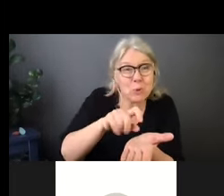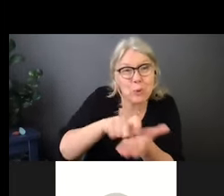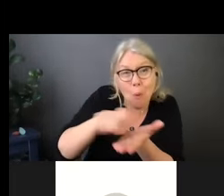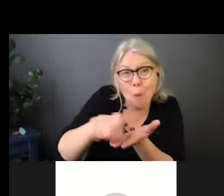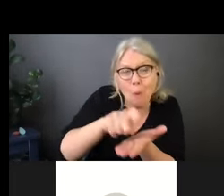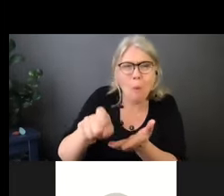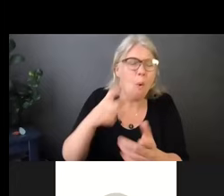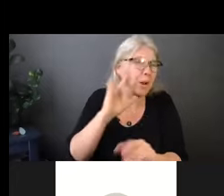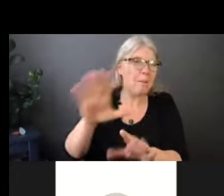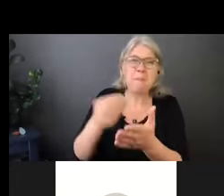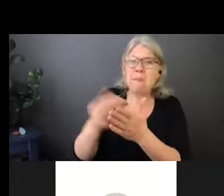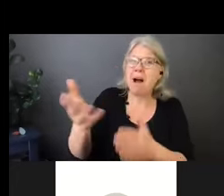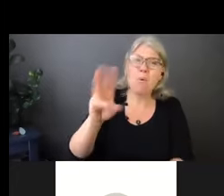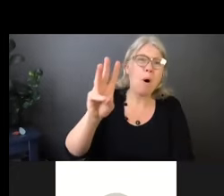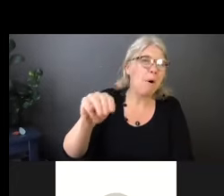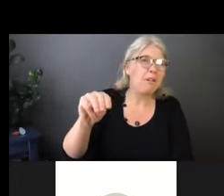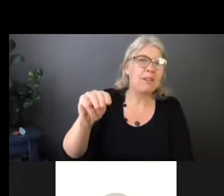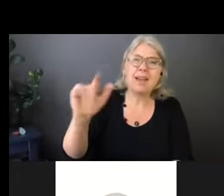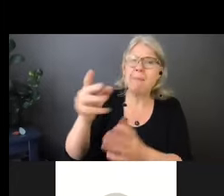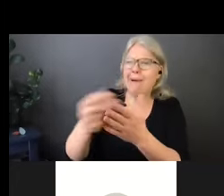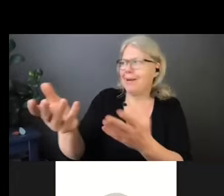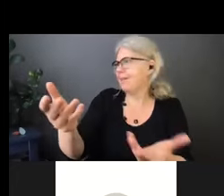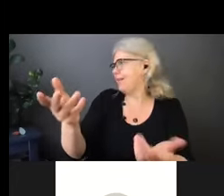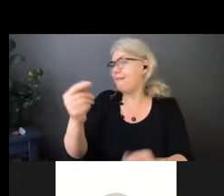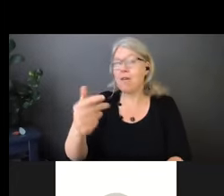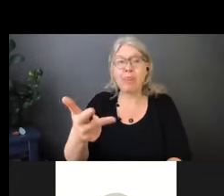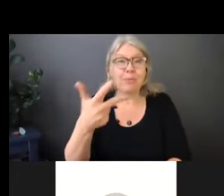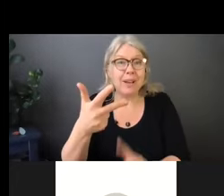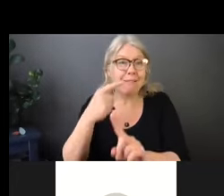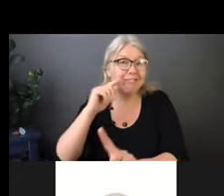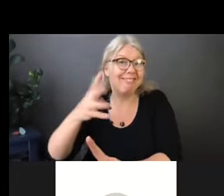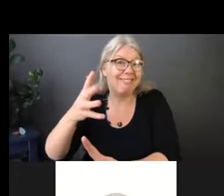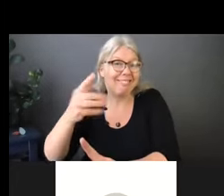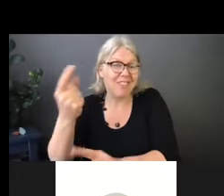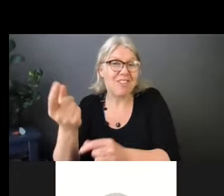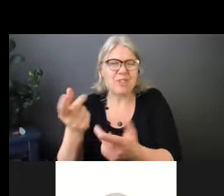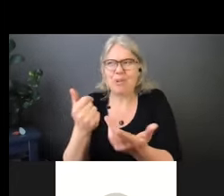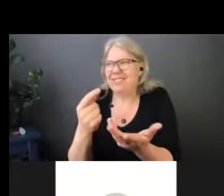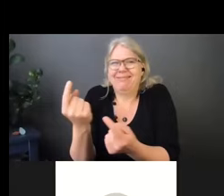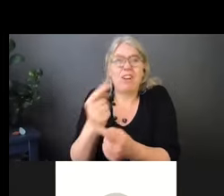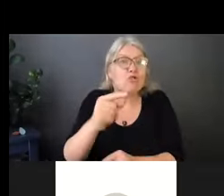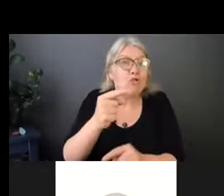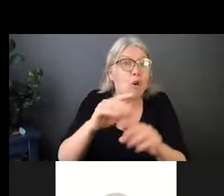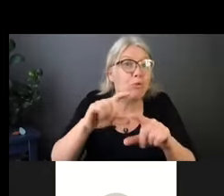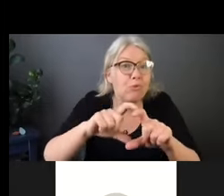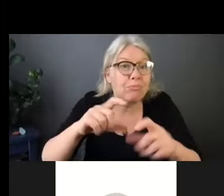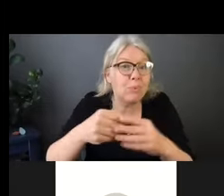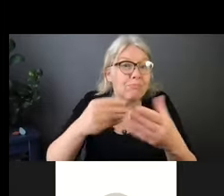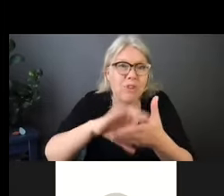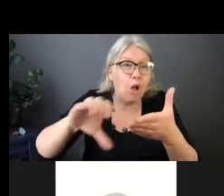there are three for $5, I think, maybe, or dollar store. I've seen them at the dollar store for